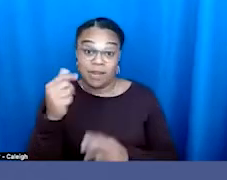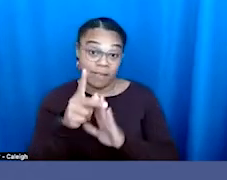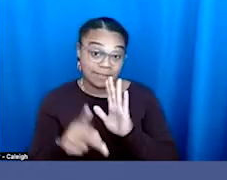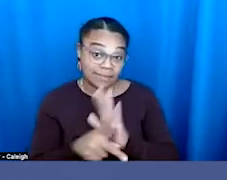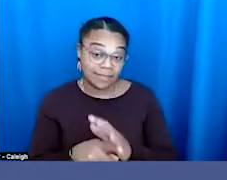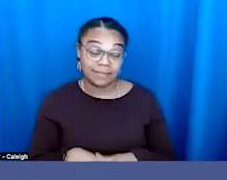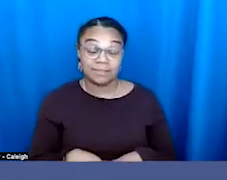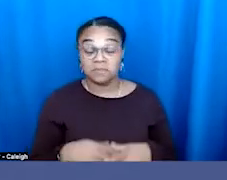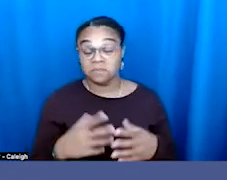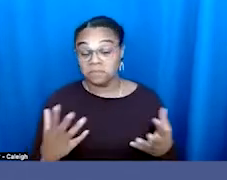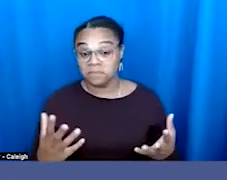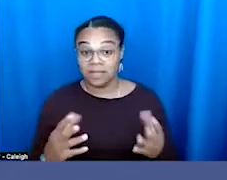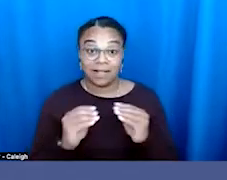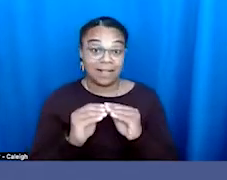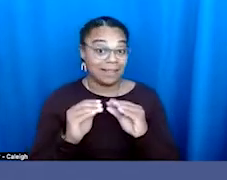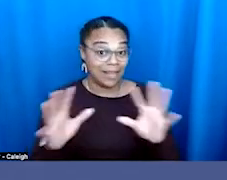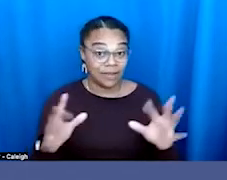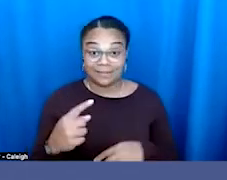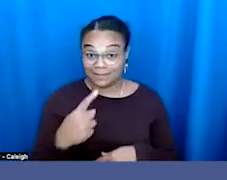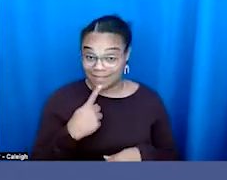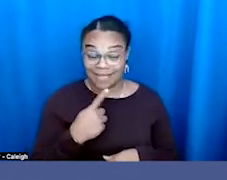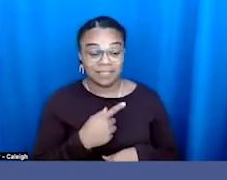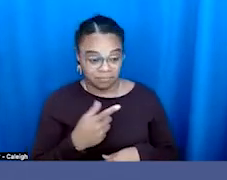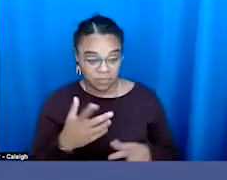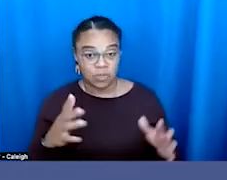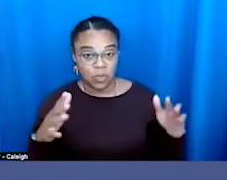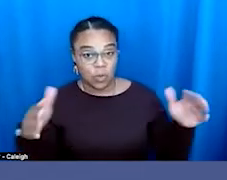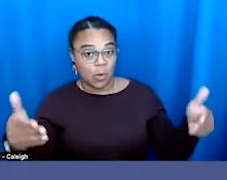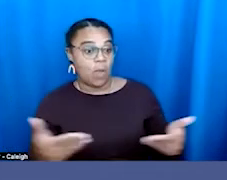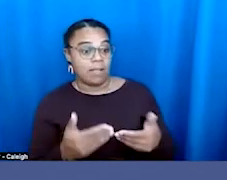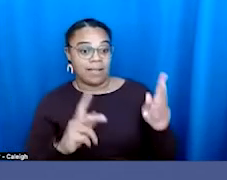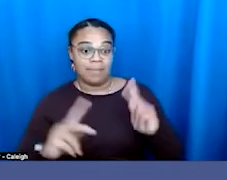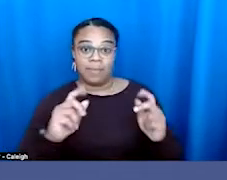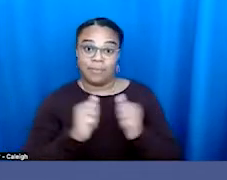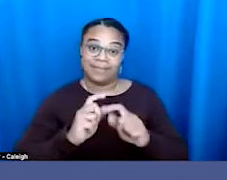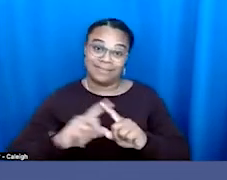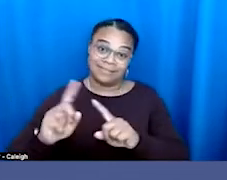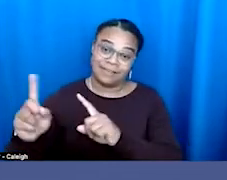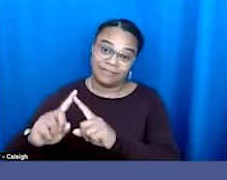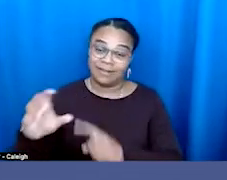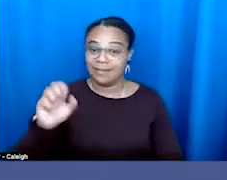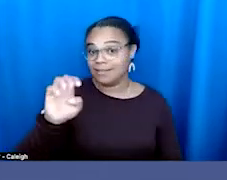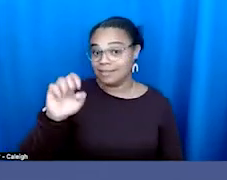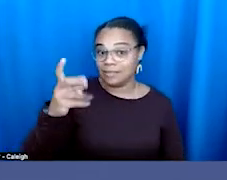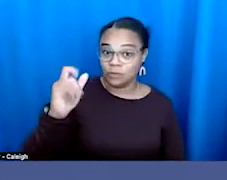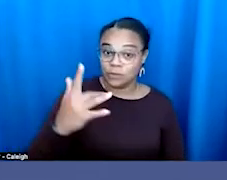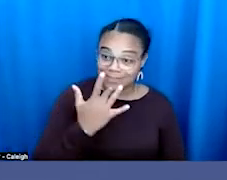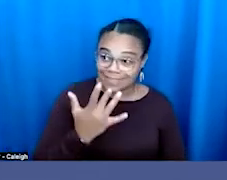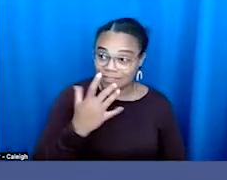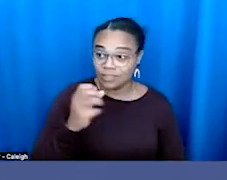explicitly state that they are welcoming people of differing sexual orientation, gender identities, race, class,